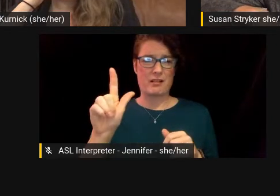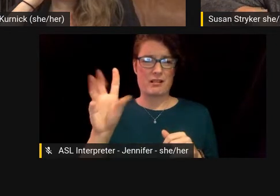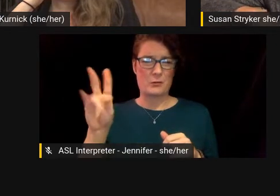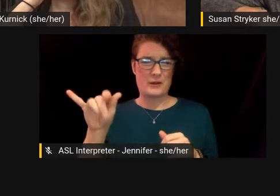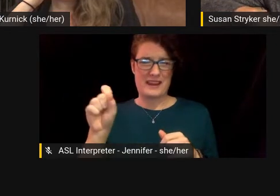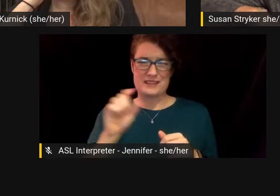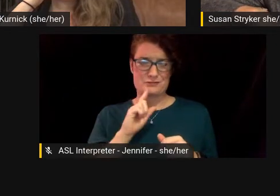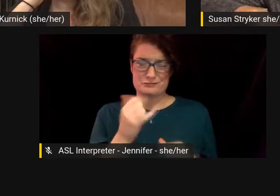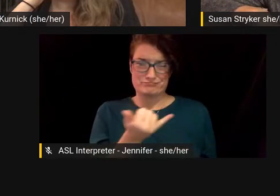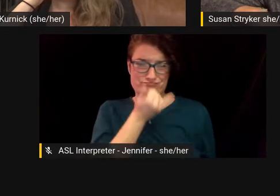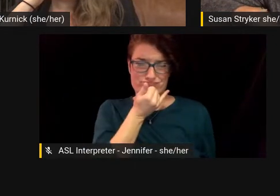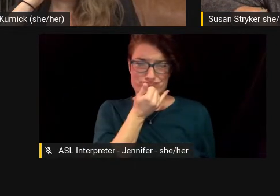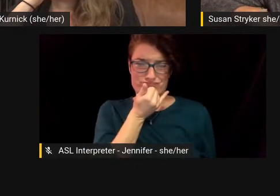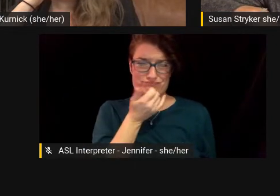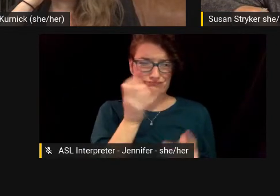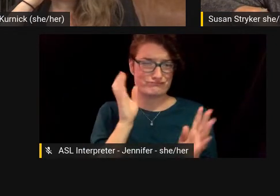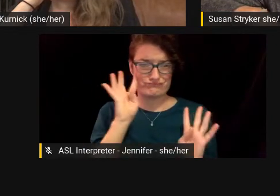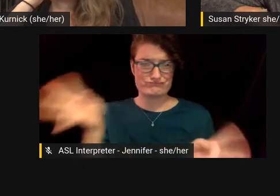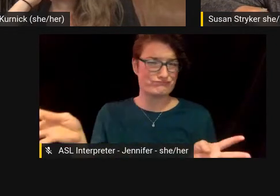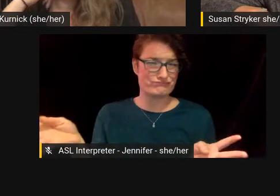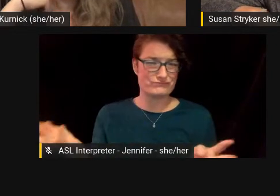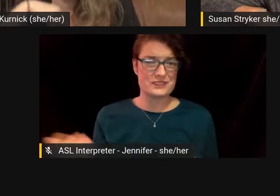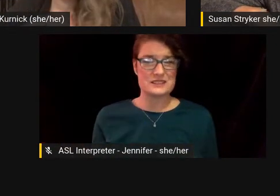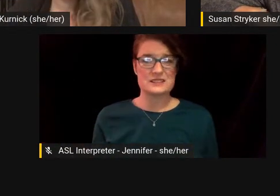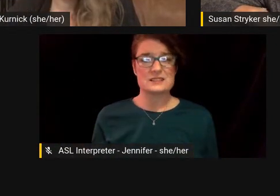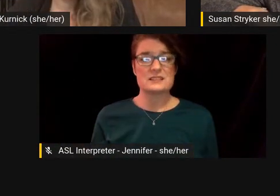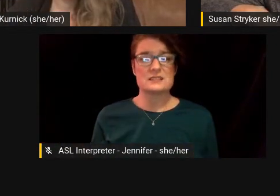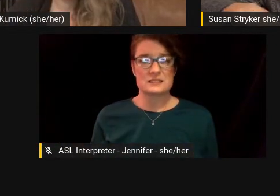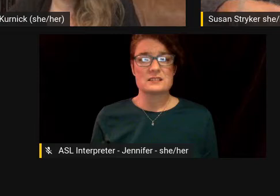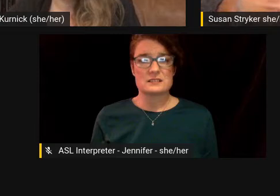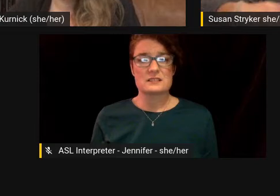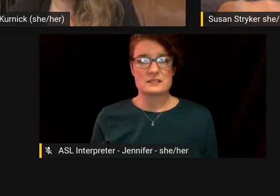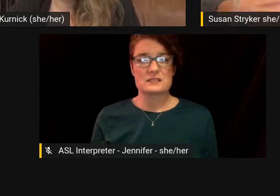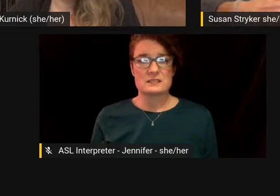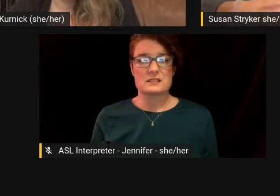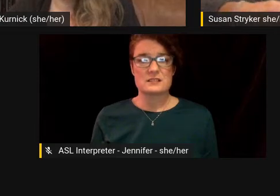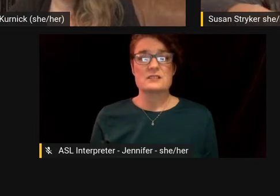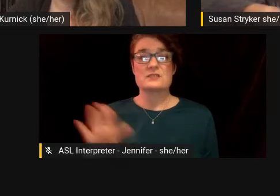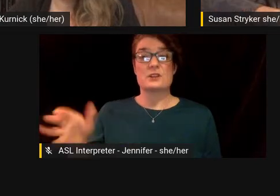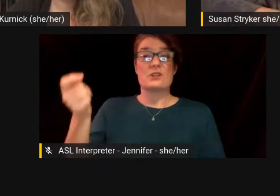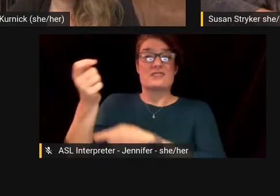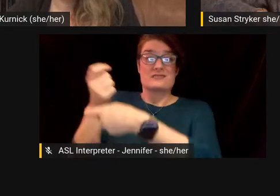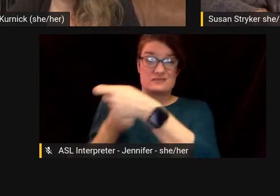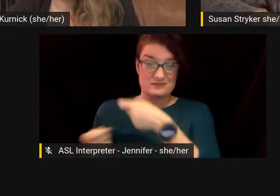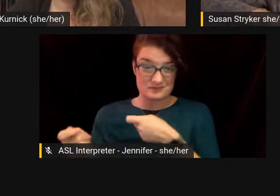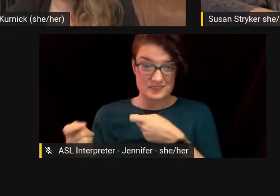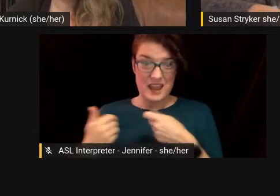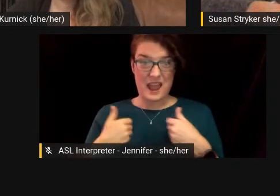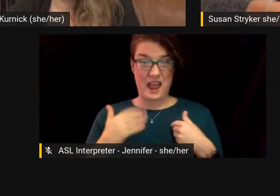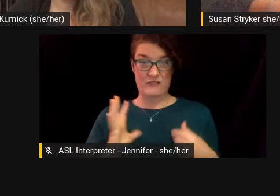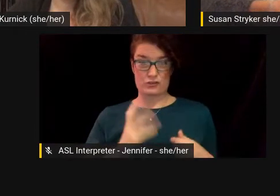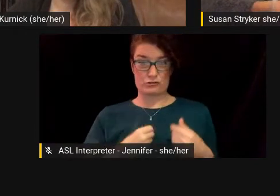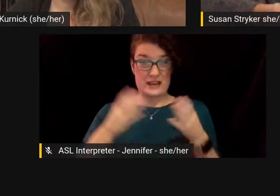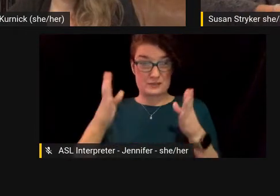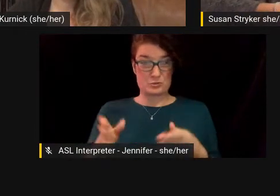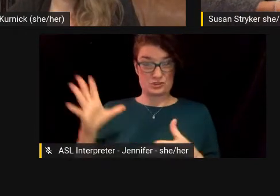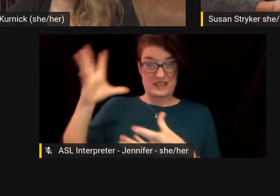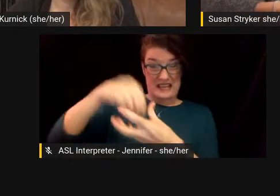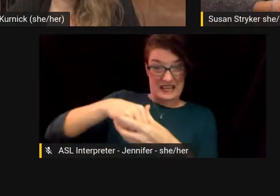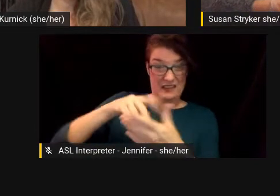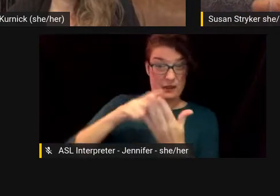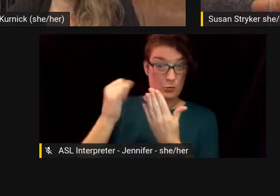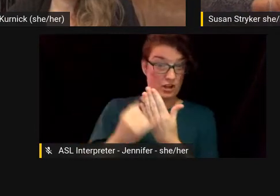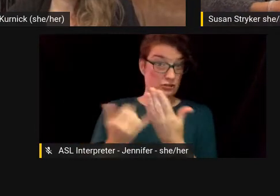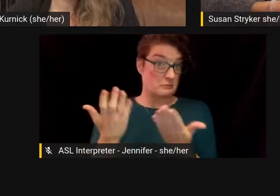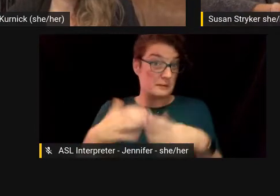I think having a trans presence in the project somehow, either as a director